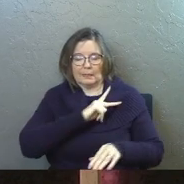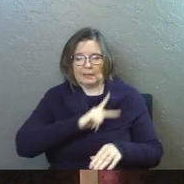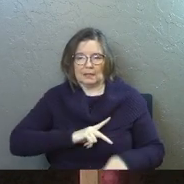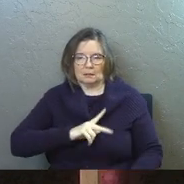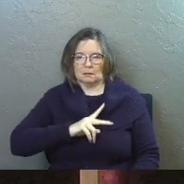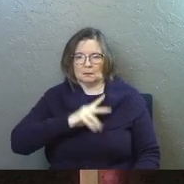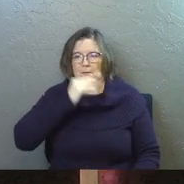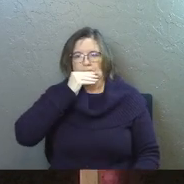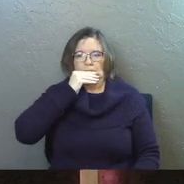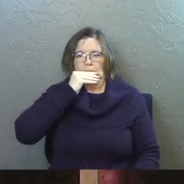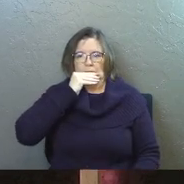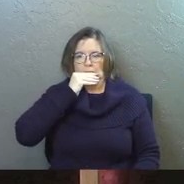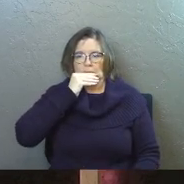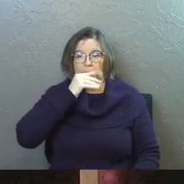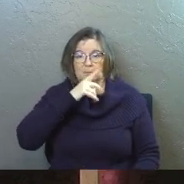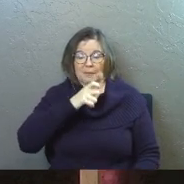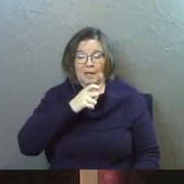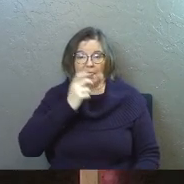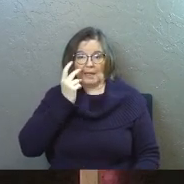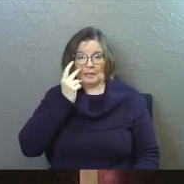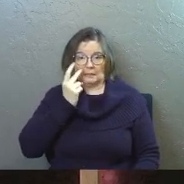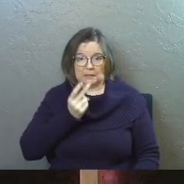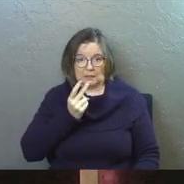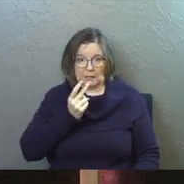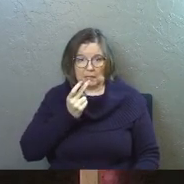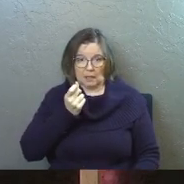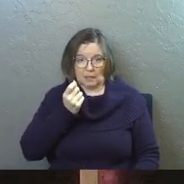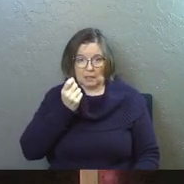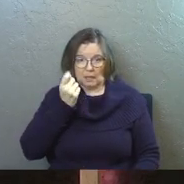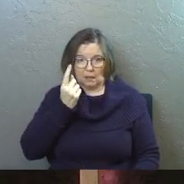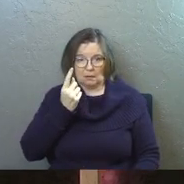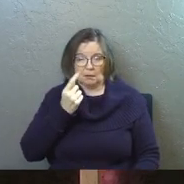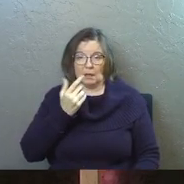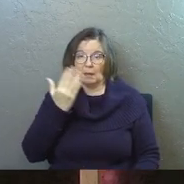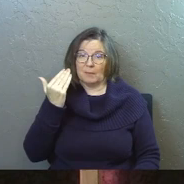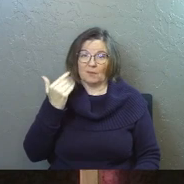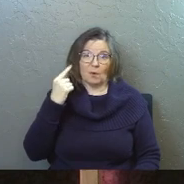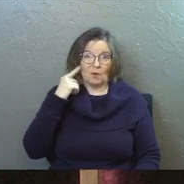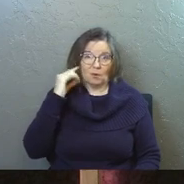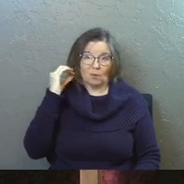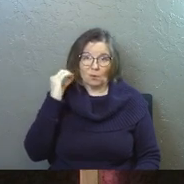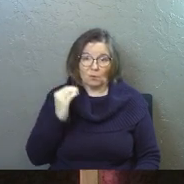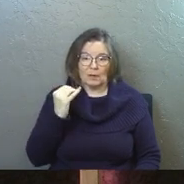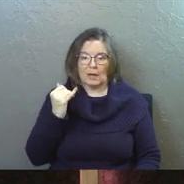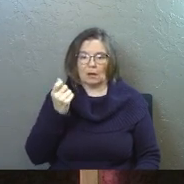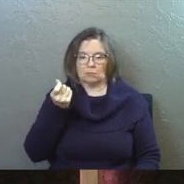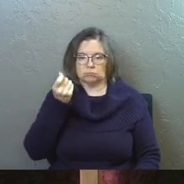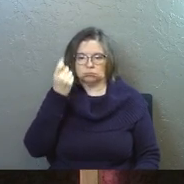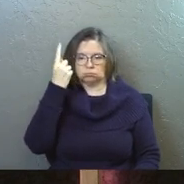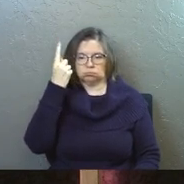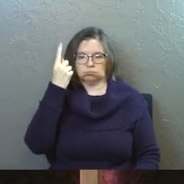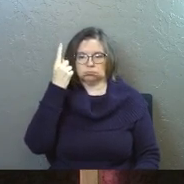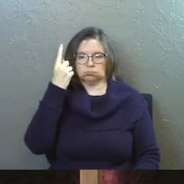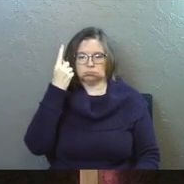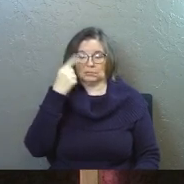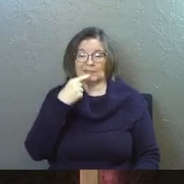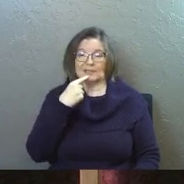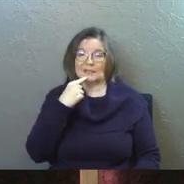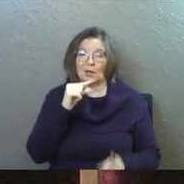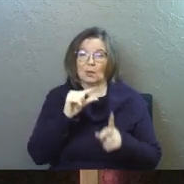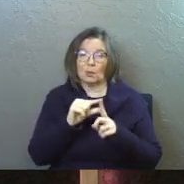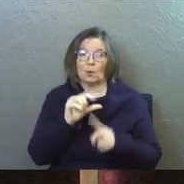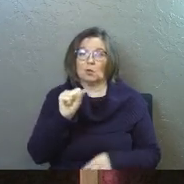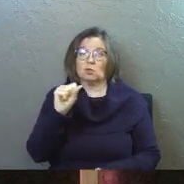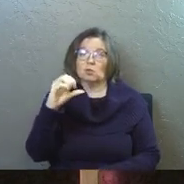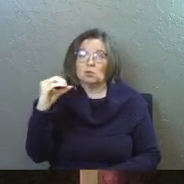for that which has been told them they see and that which they have not heard they understand. It says the